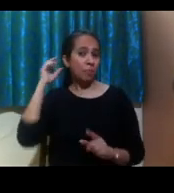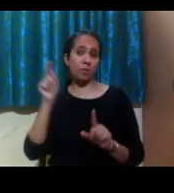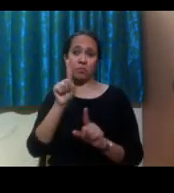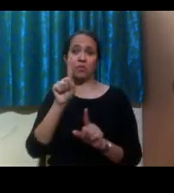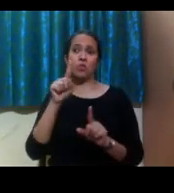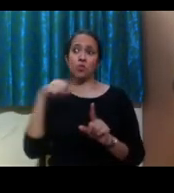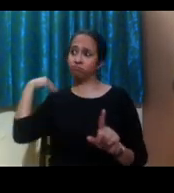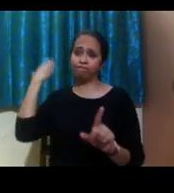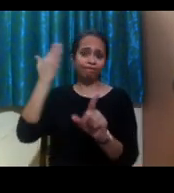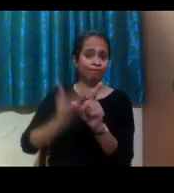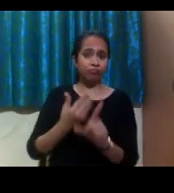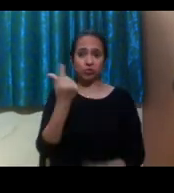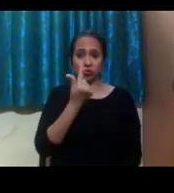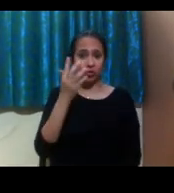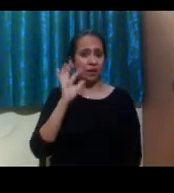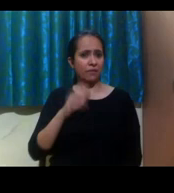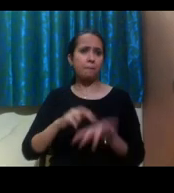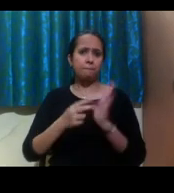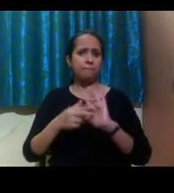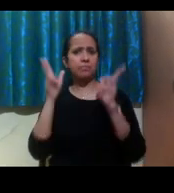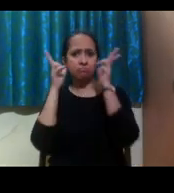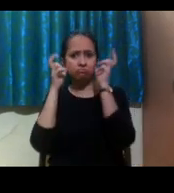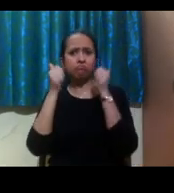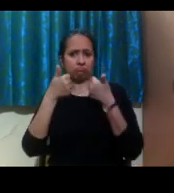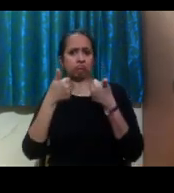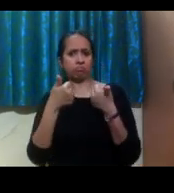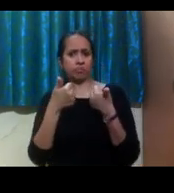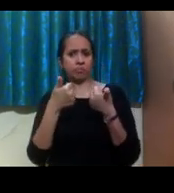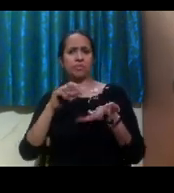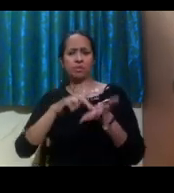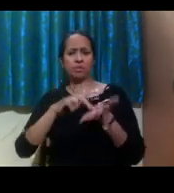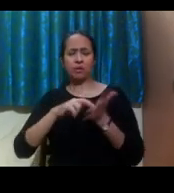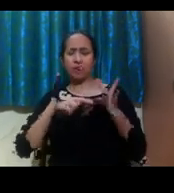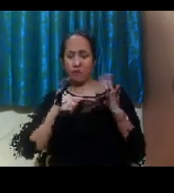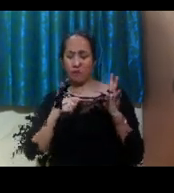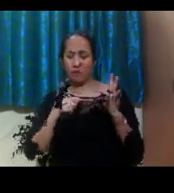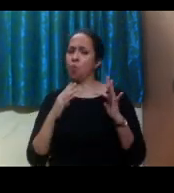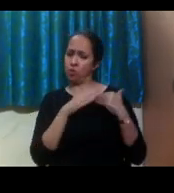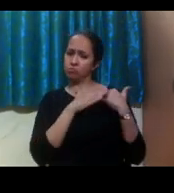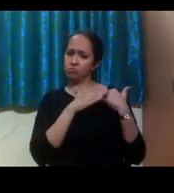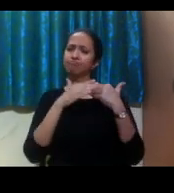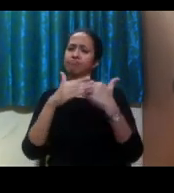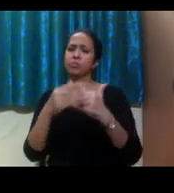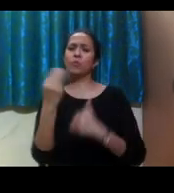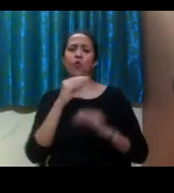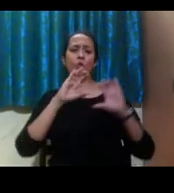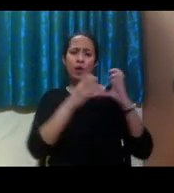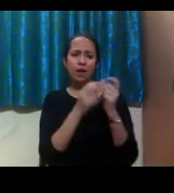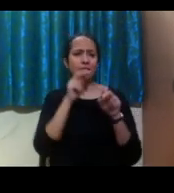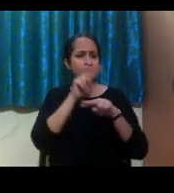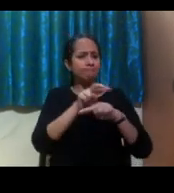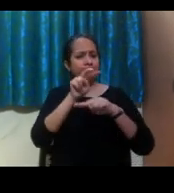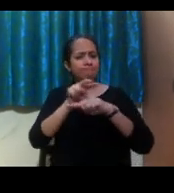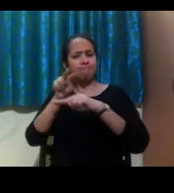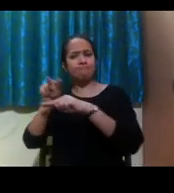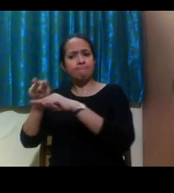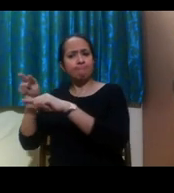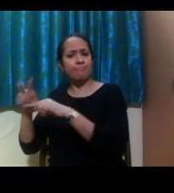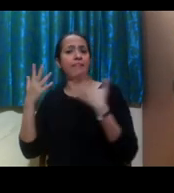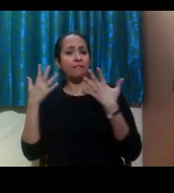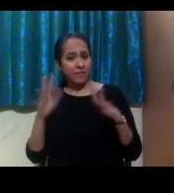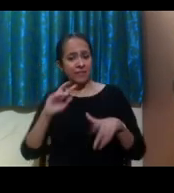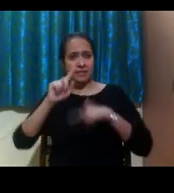for so long, I've decided that I would wait till the first week of classes, until I meet my professors in person,